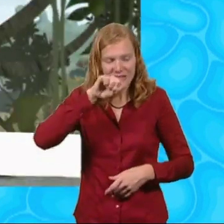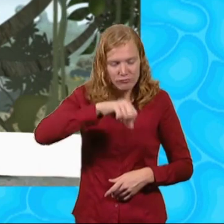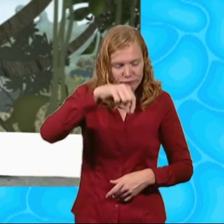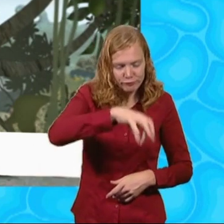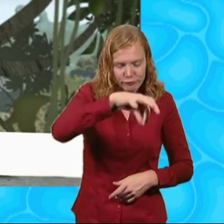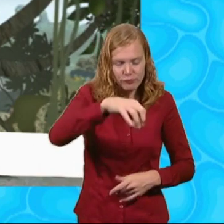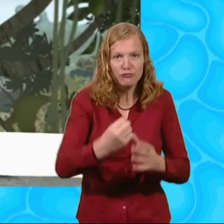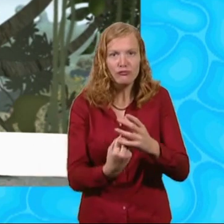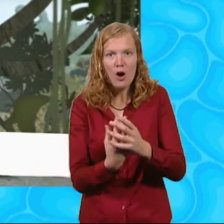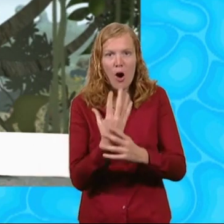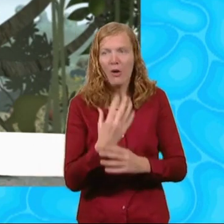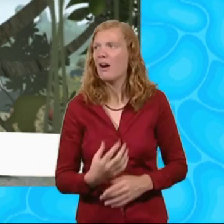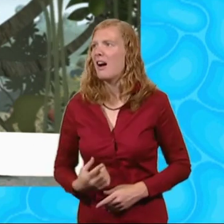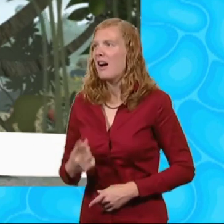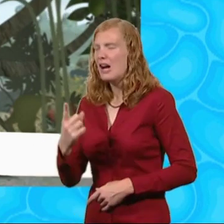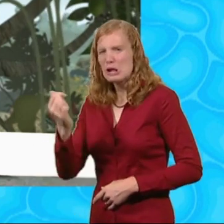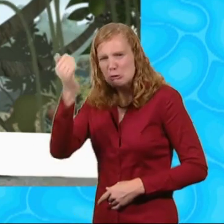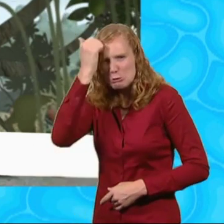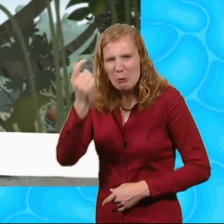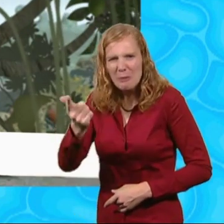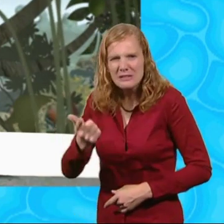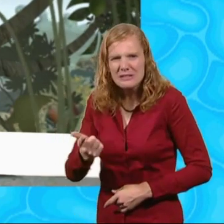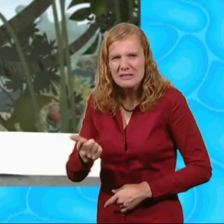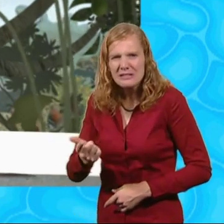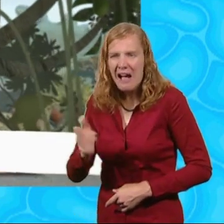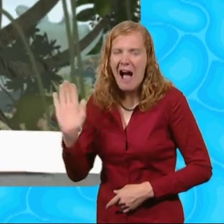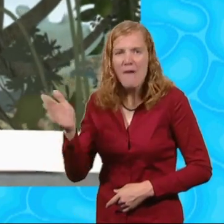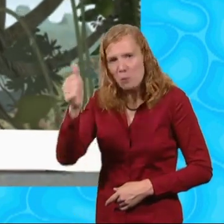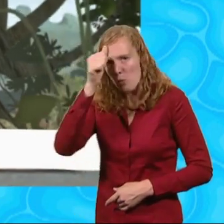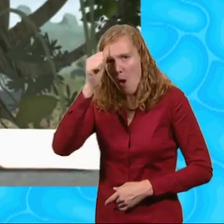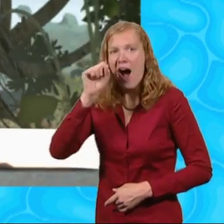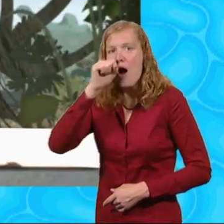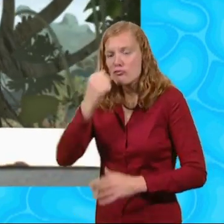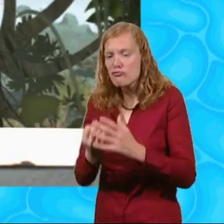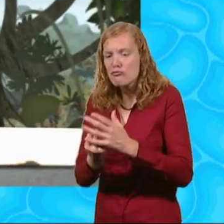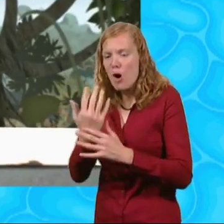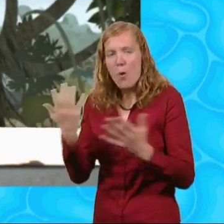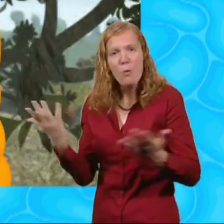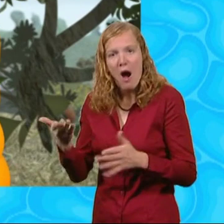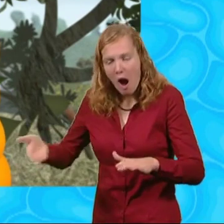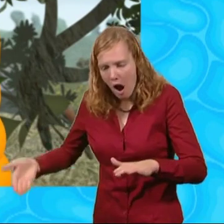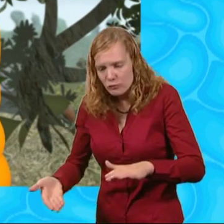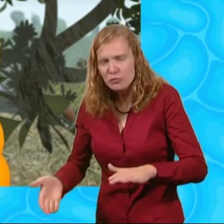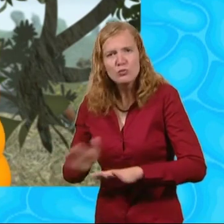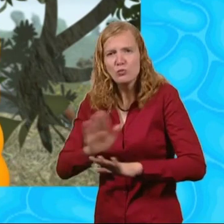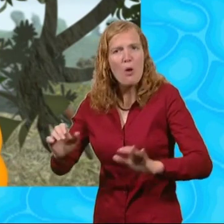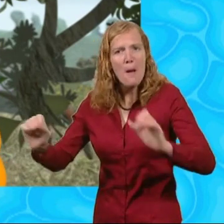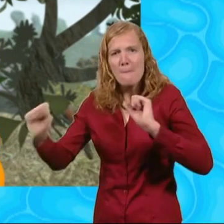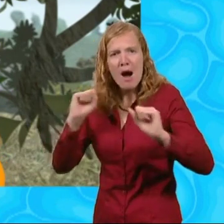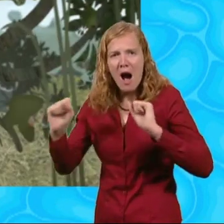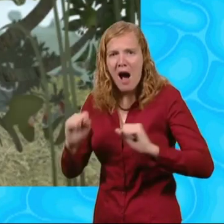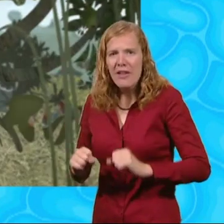That's ridiculous. Everybody knows that carrots grow underground and not in bathtubs.